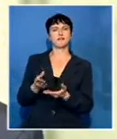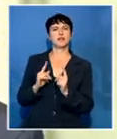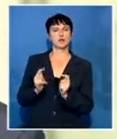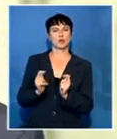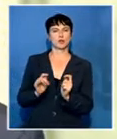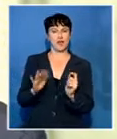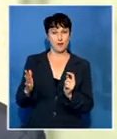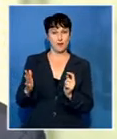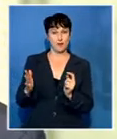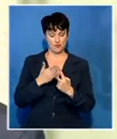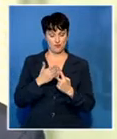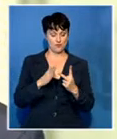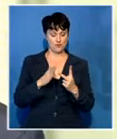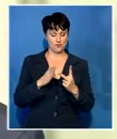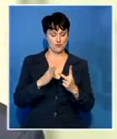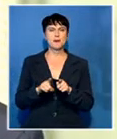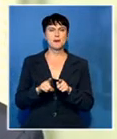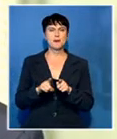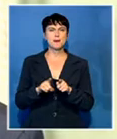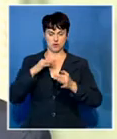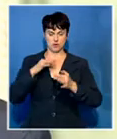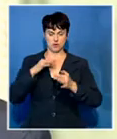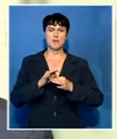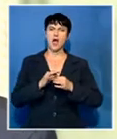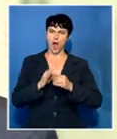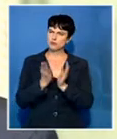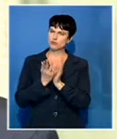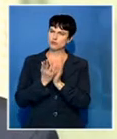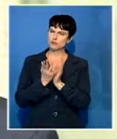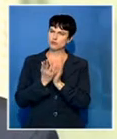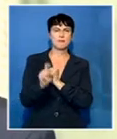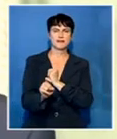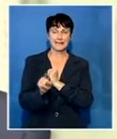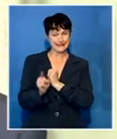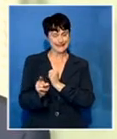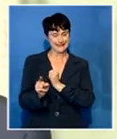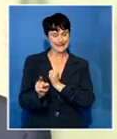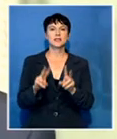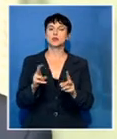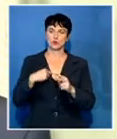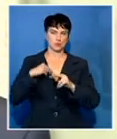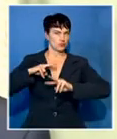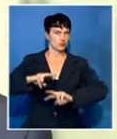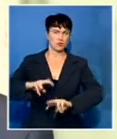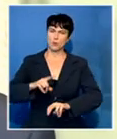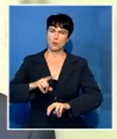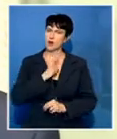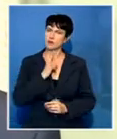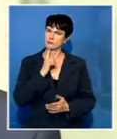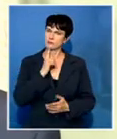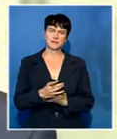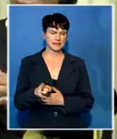also bring schools closer where we need to? It's a matter that we're looking at because it is a terrible